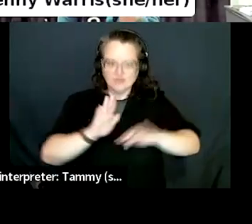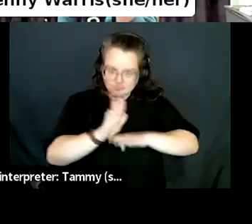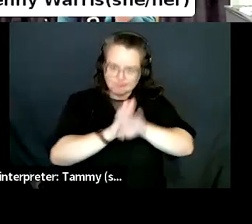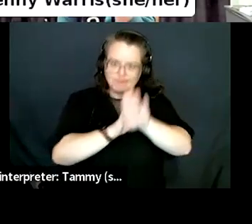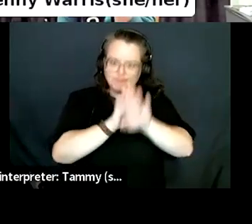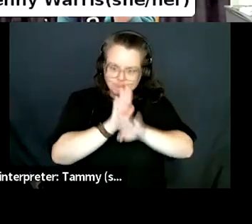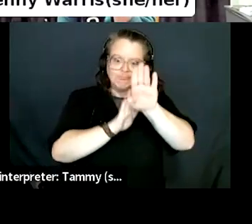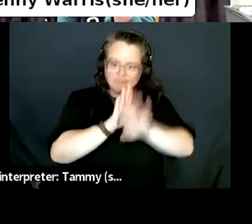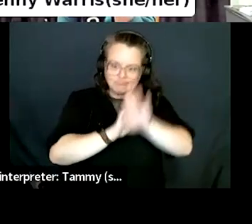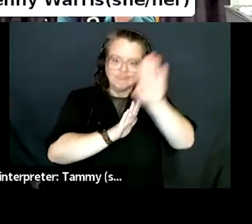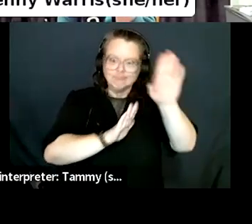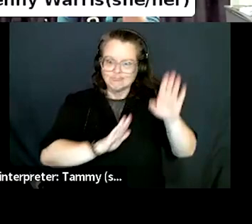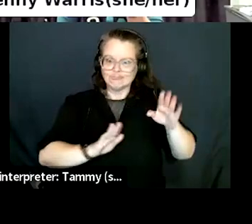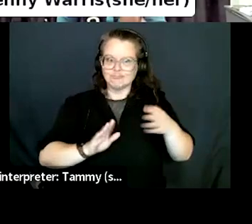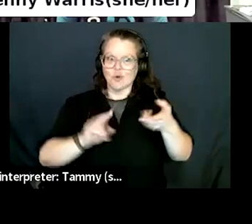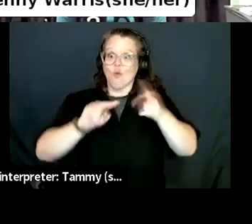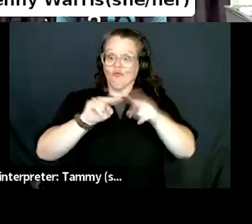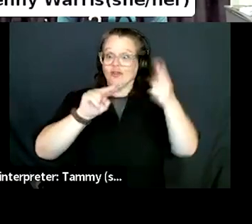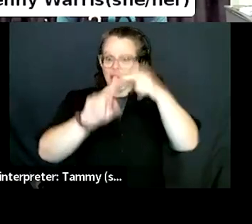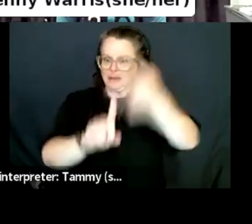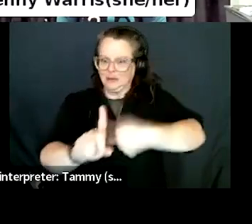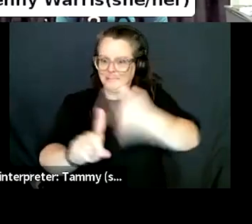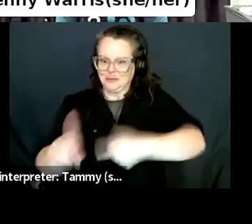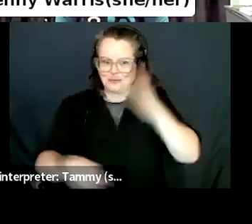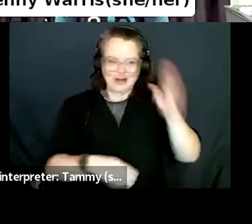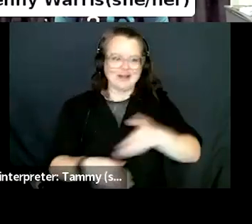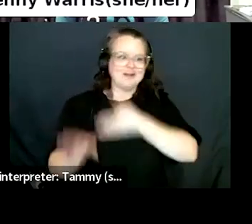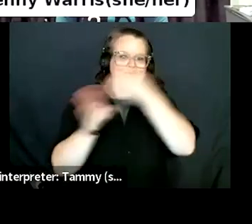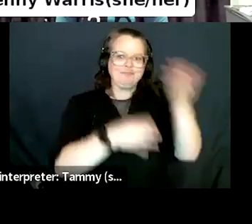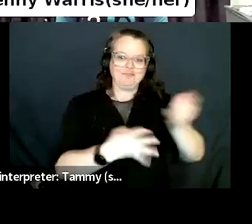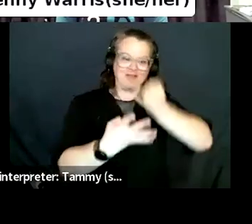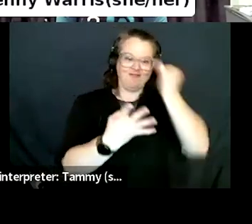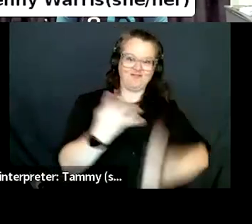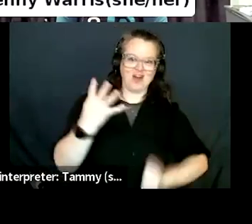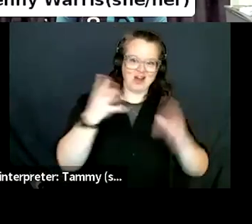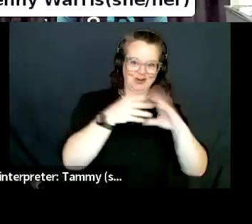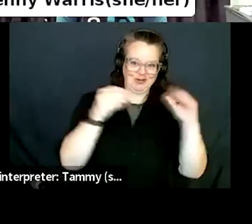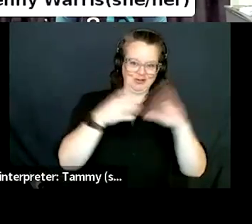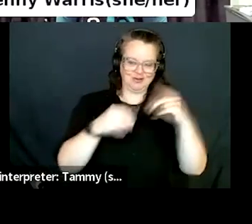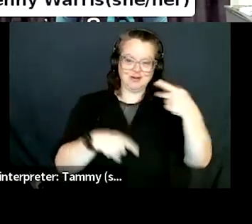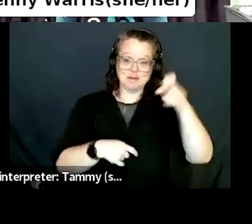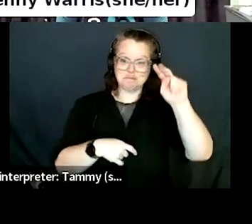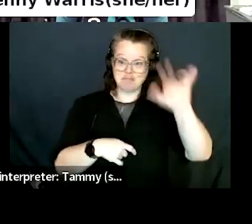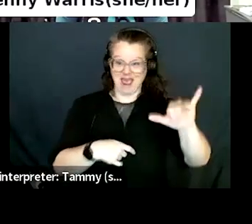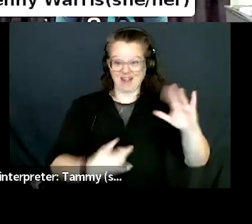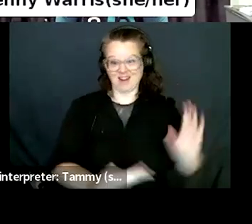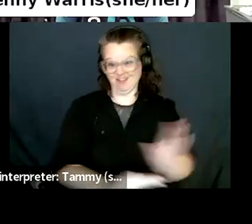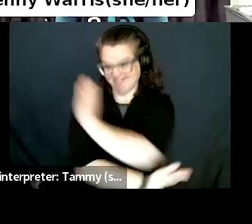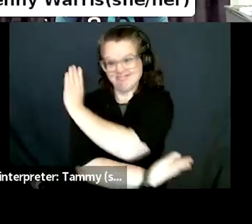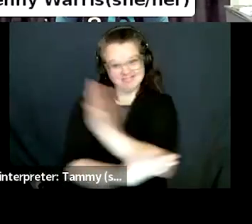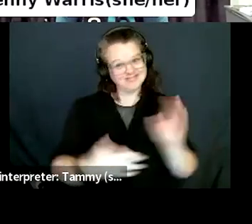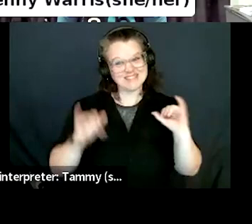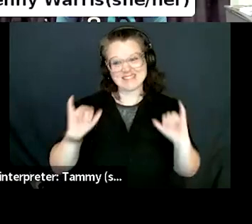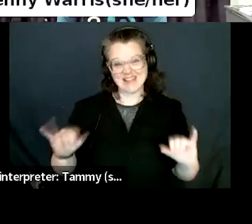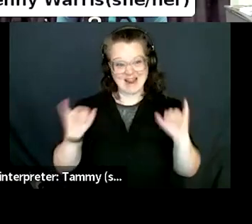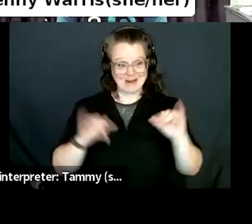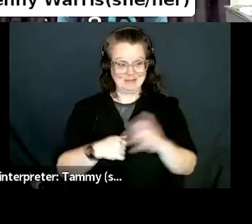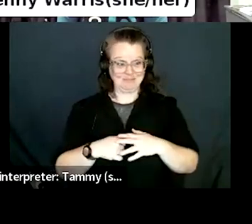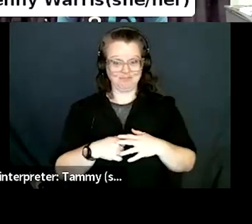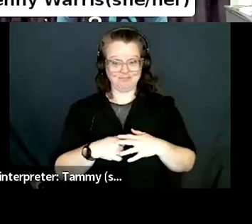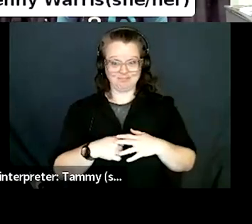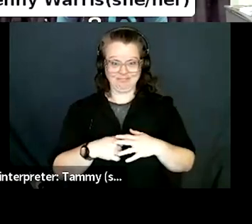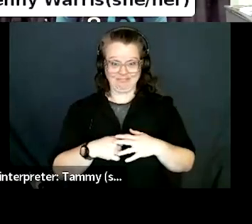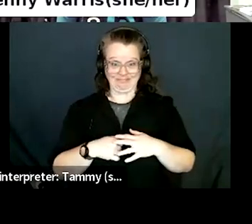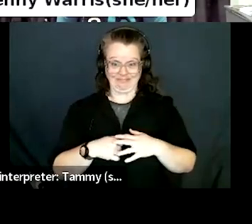And Penny, last word. Yeah. All over the place. would say anywhere from 50 to 500,